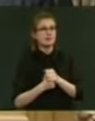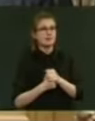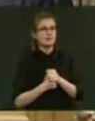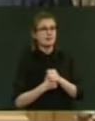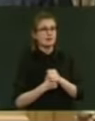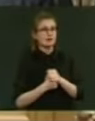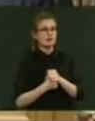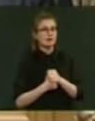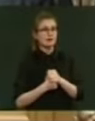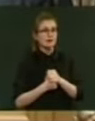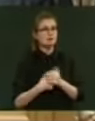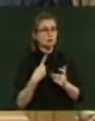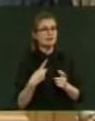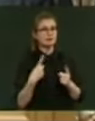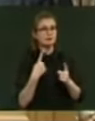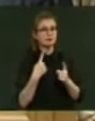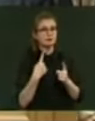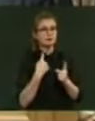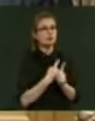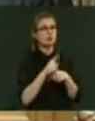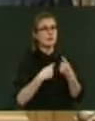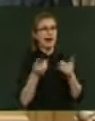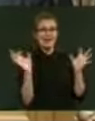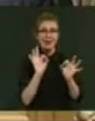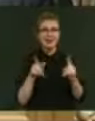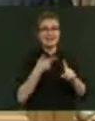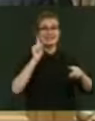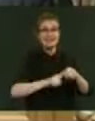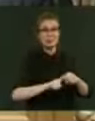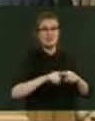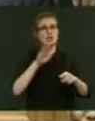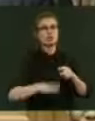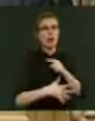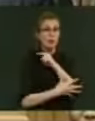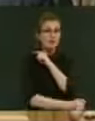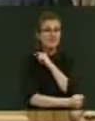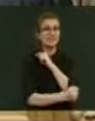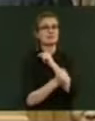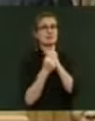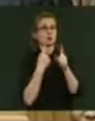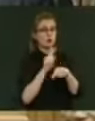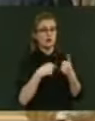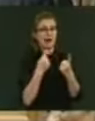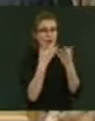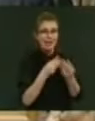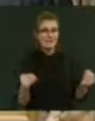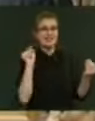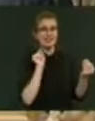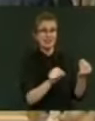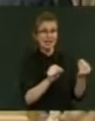who have talked about nothing, nothing except alleviating hardship and poverty. And that equals